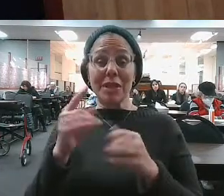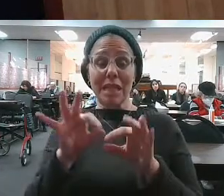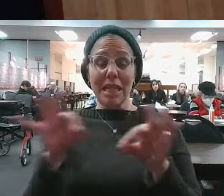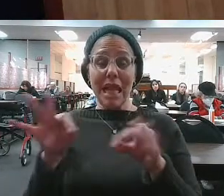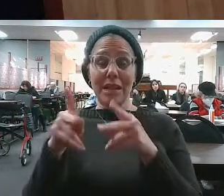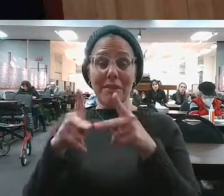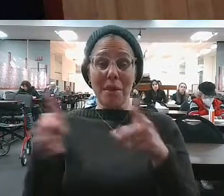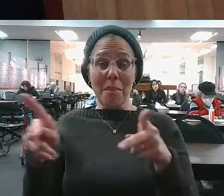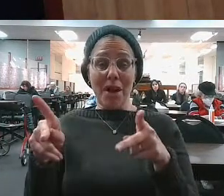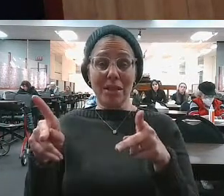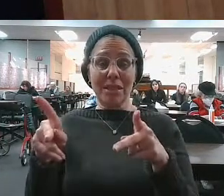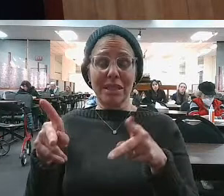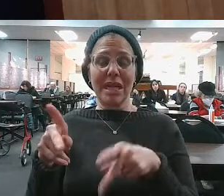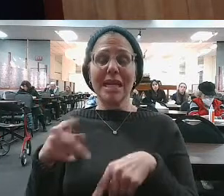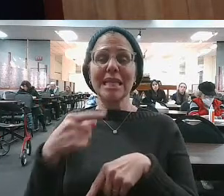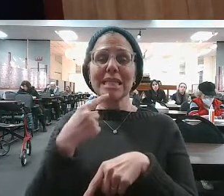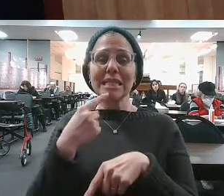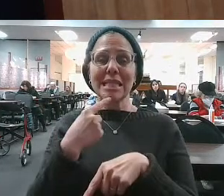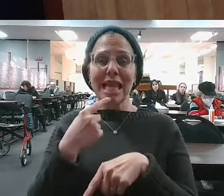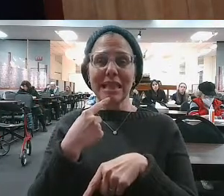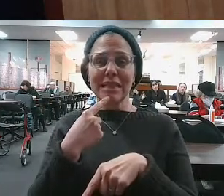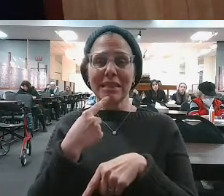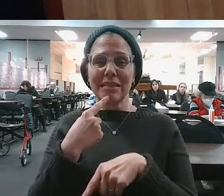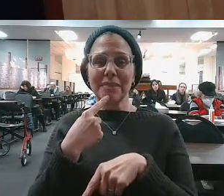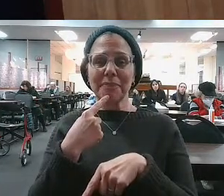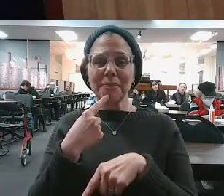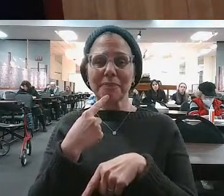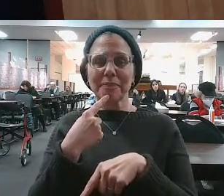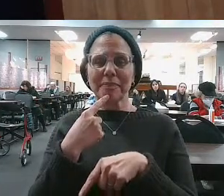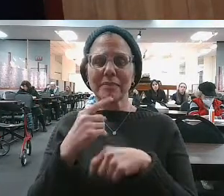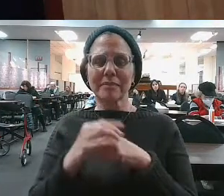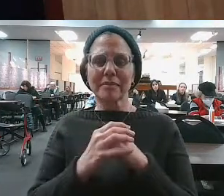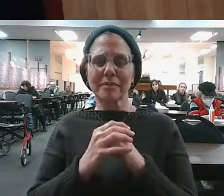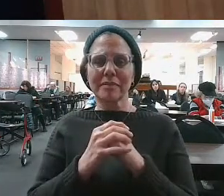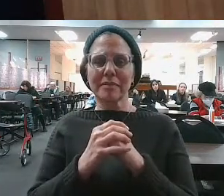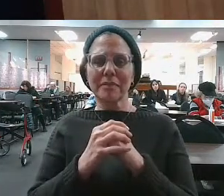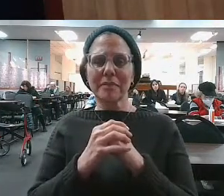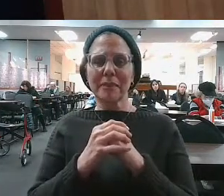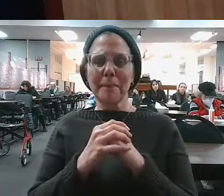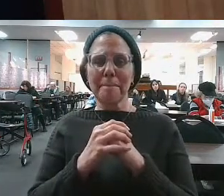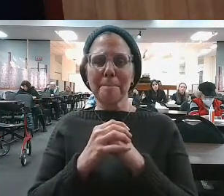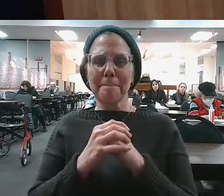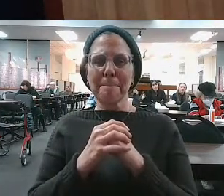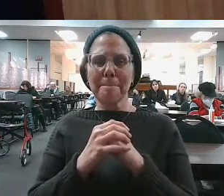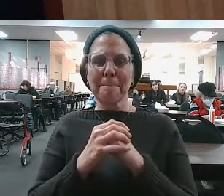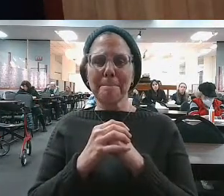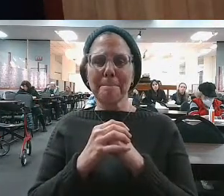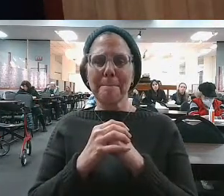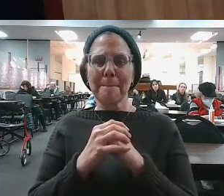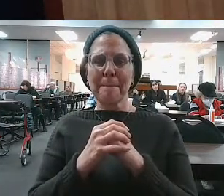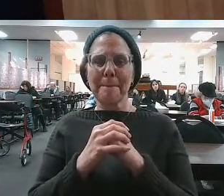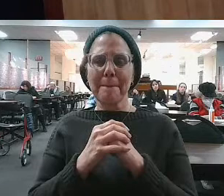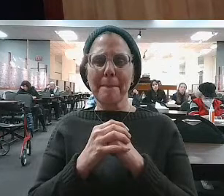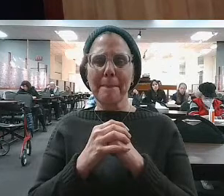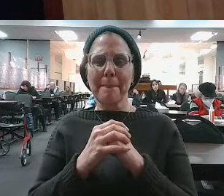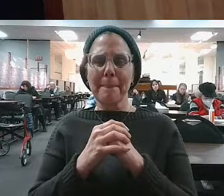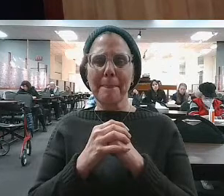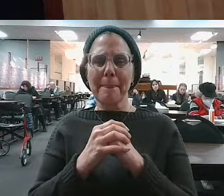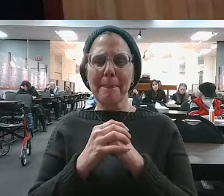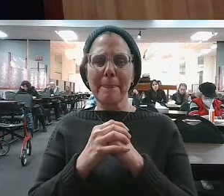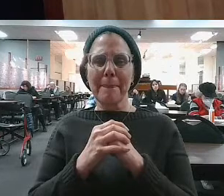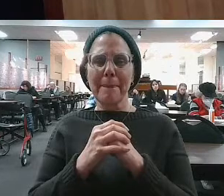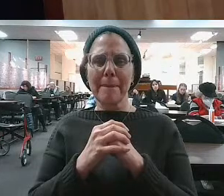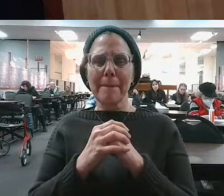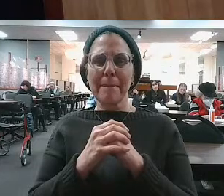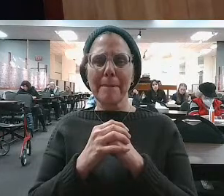Says the Hassan Sofra, listen to this. K'hi al-todosecha u'ma'oros chayecha heima